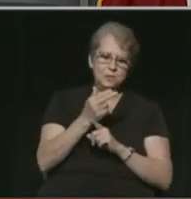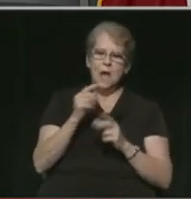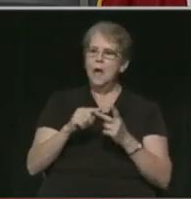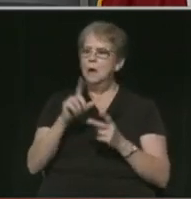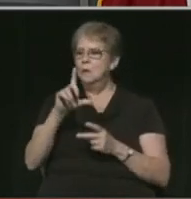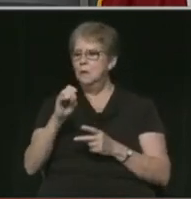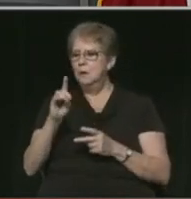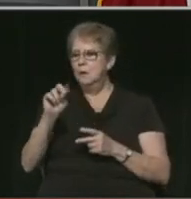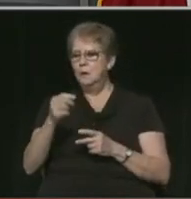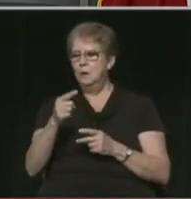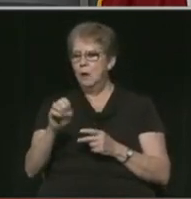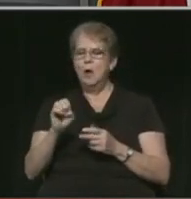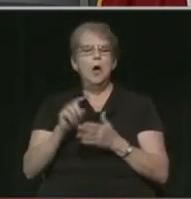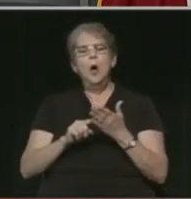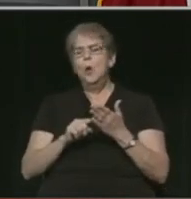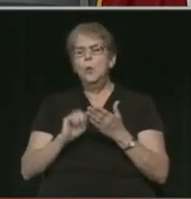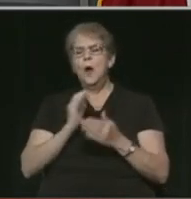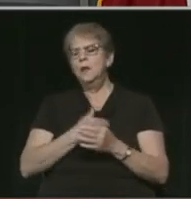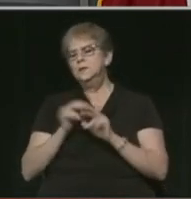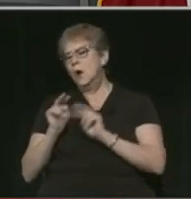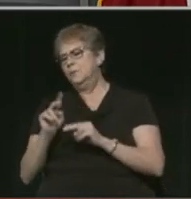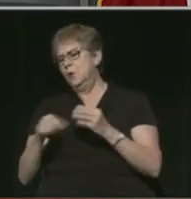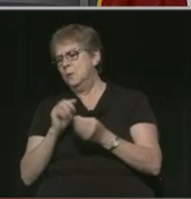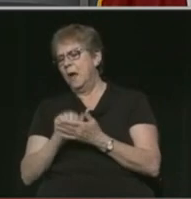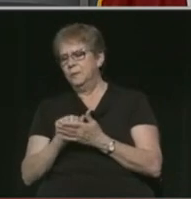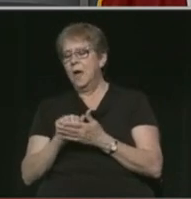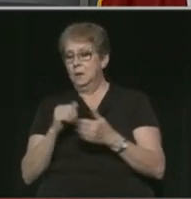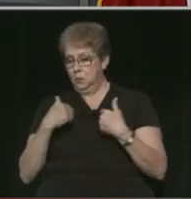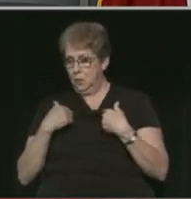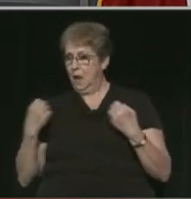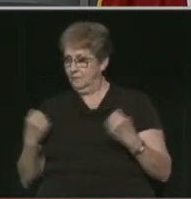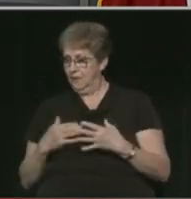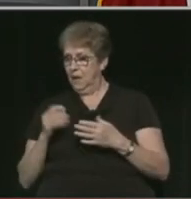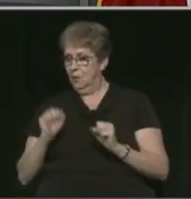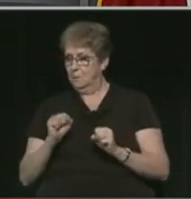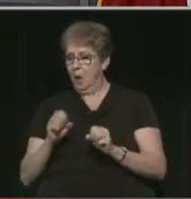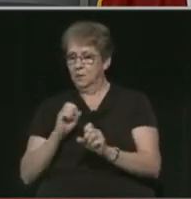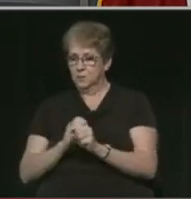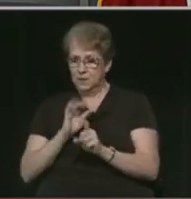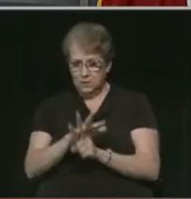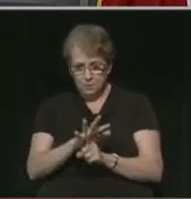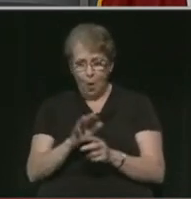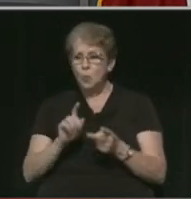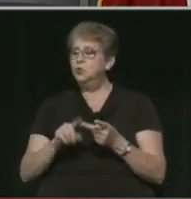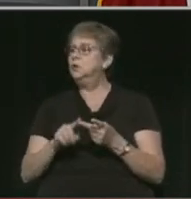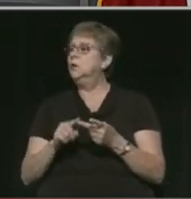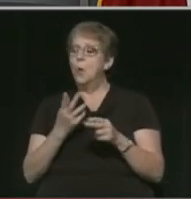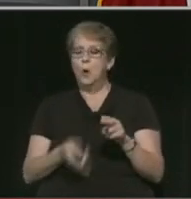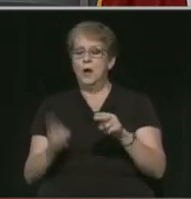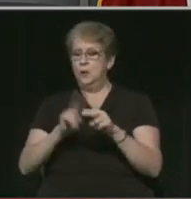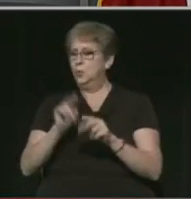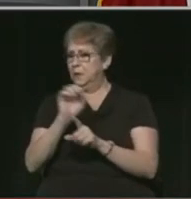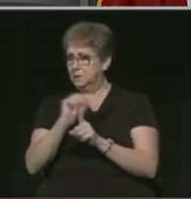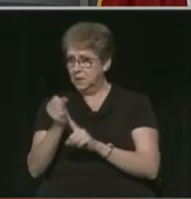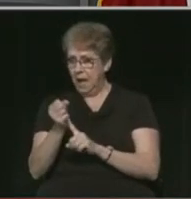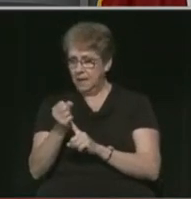What is the city or county's stance on that? Is there any fear of possible exposure or increasing cases?